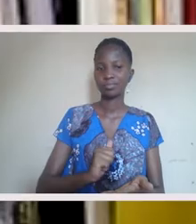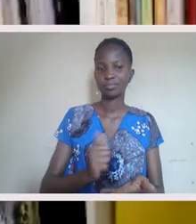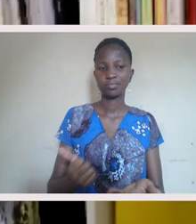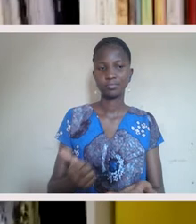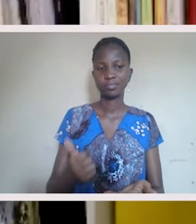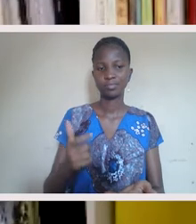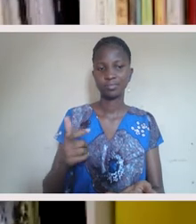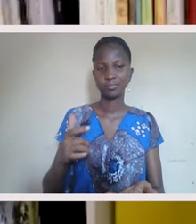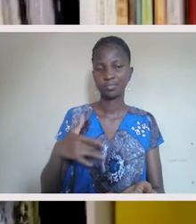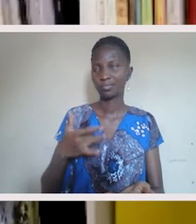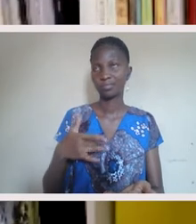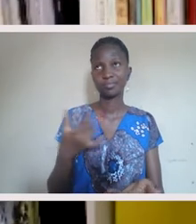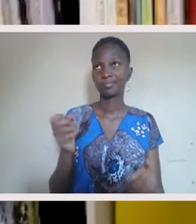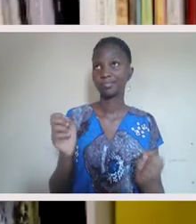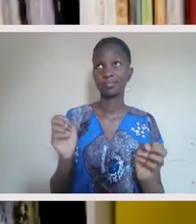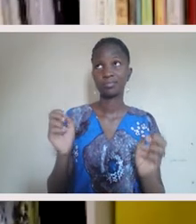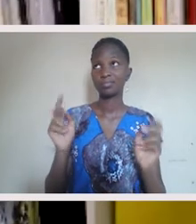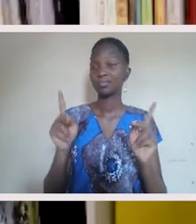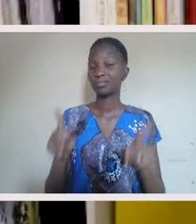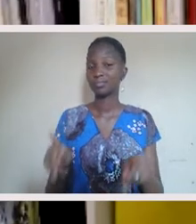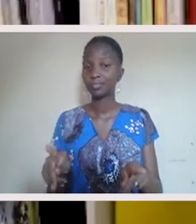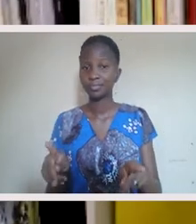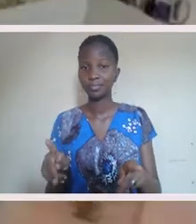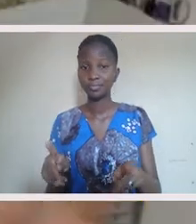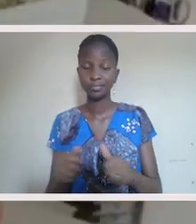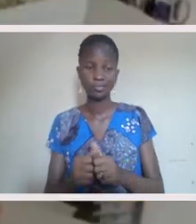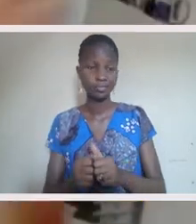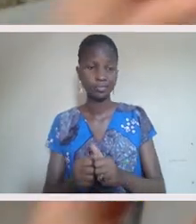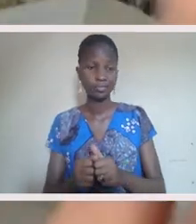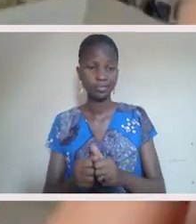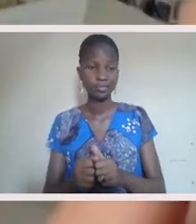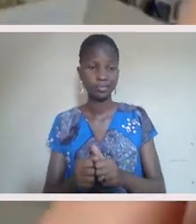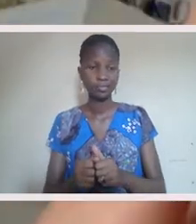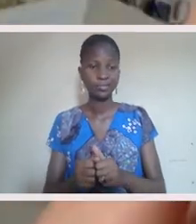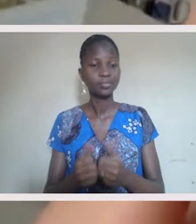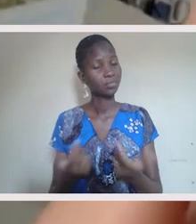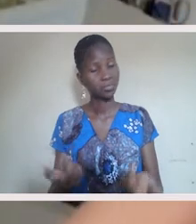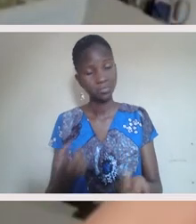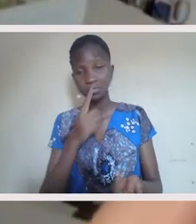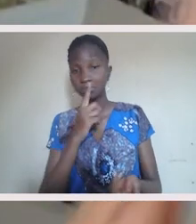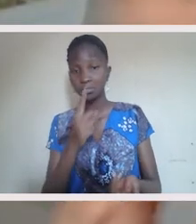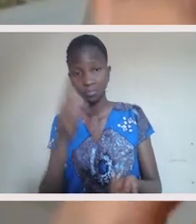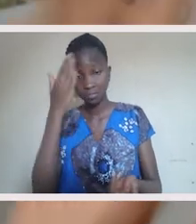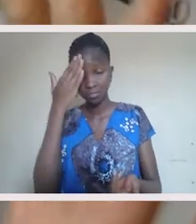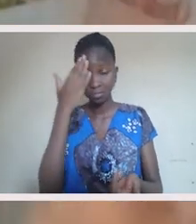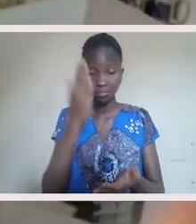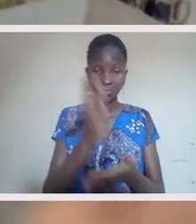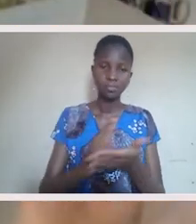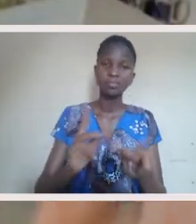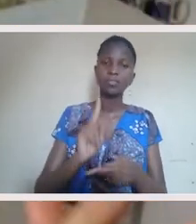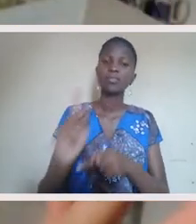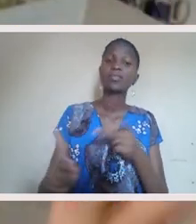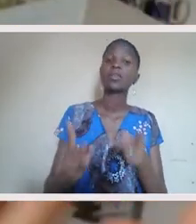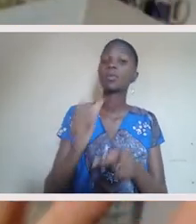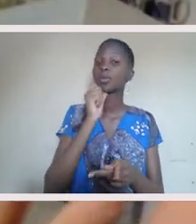Okay. Good luck. And I was like, oh, okay. So, I mean, you know,